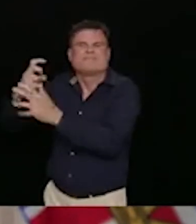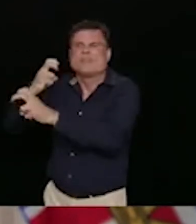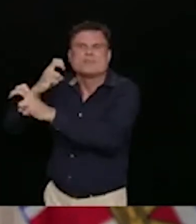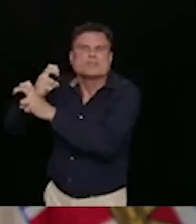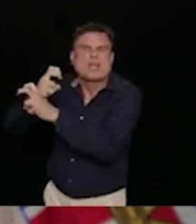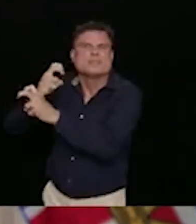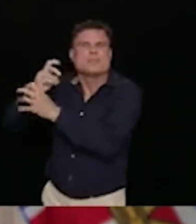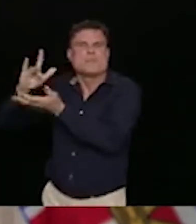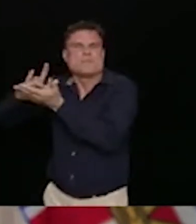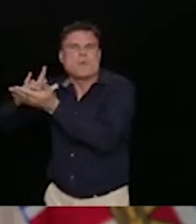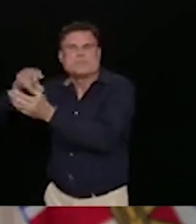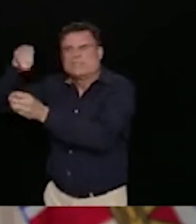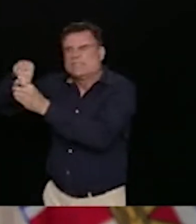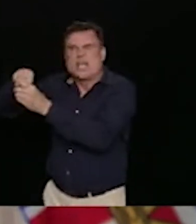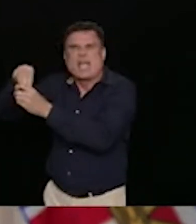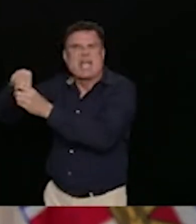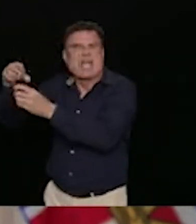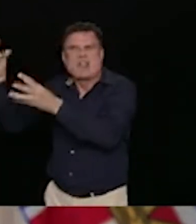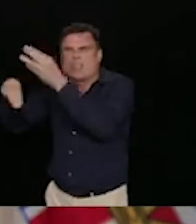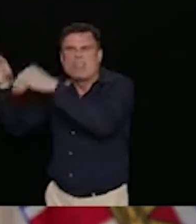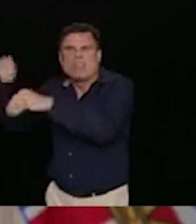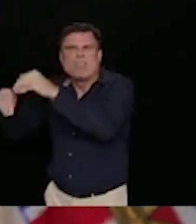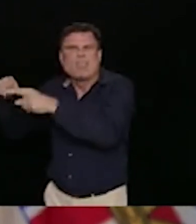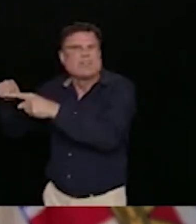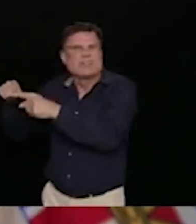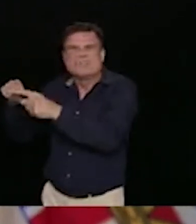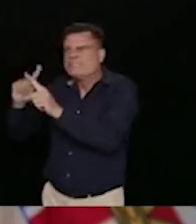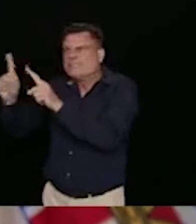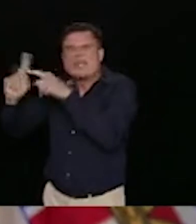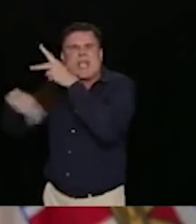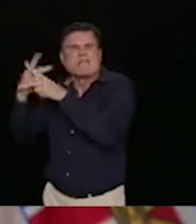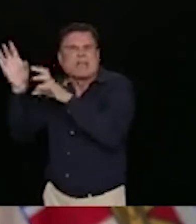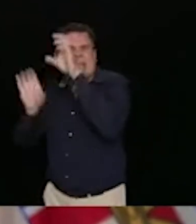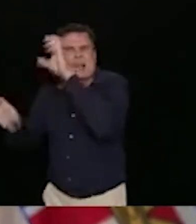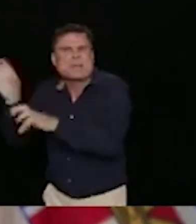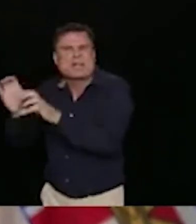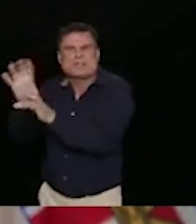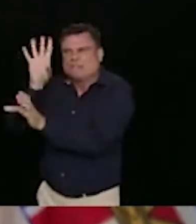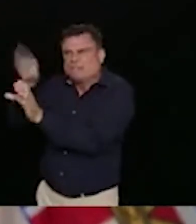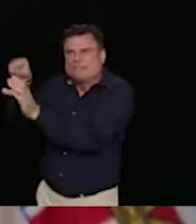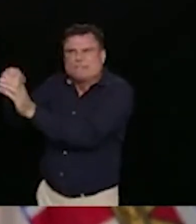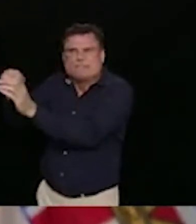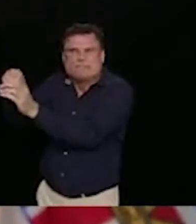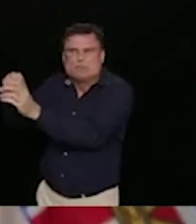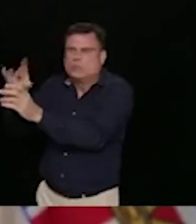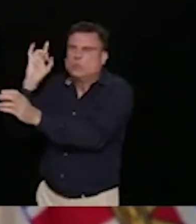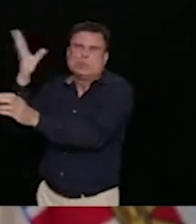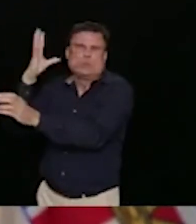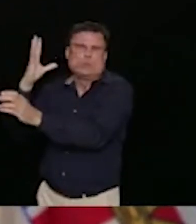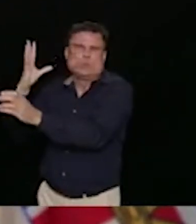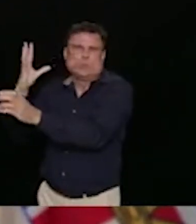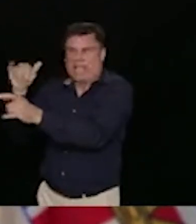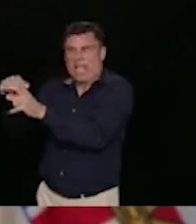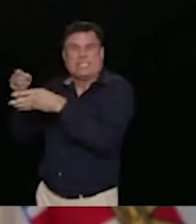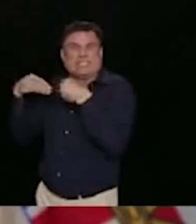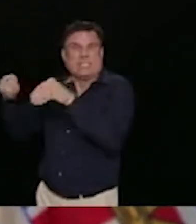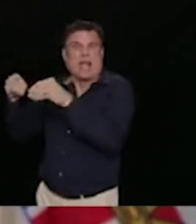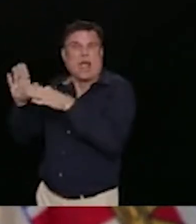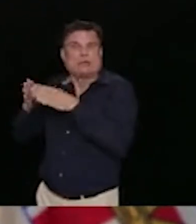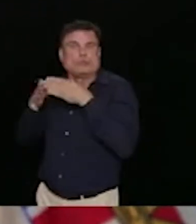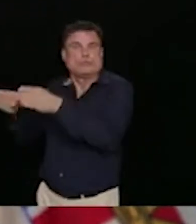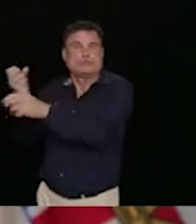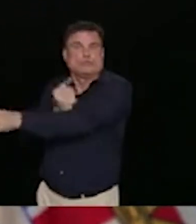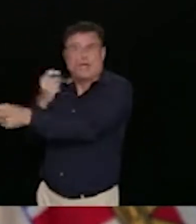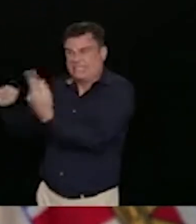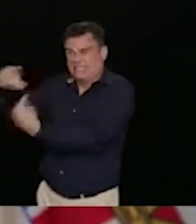of fentanyl and carfentanyl and other contaminants not only in the opioids on our street